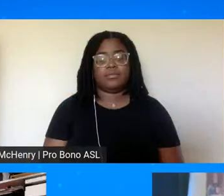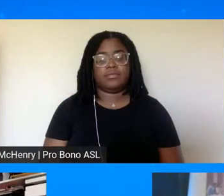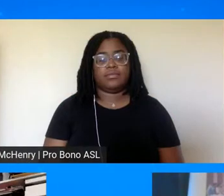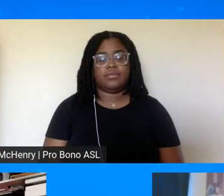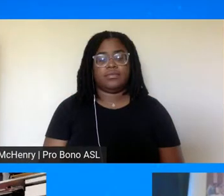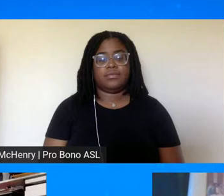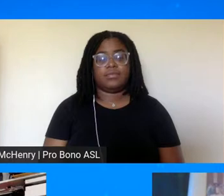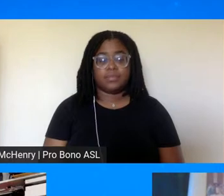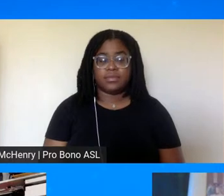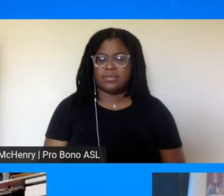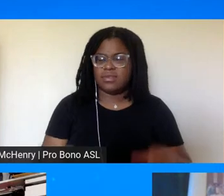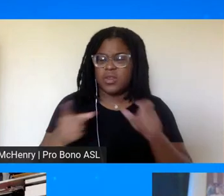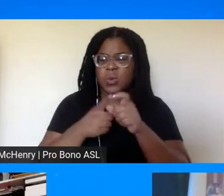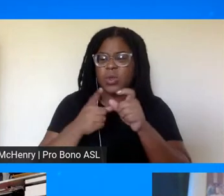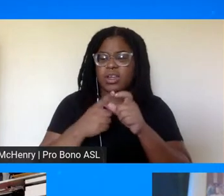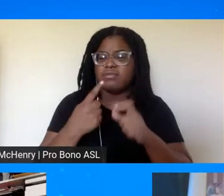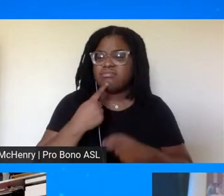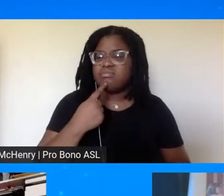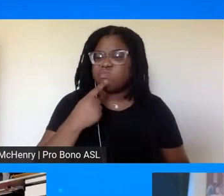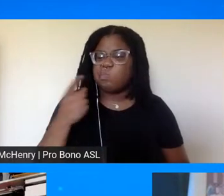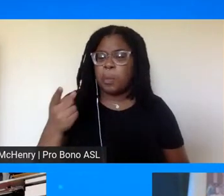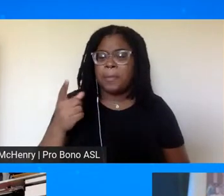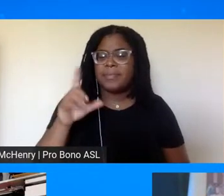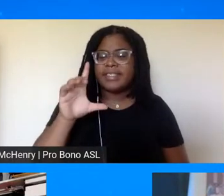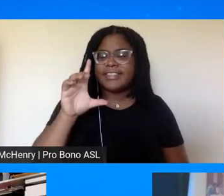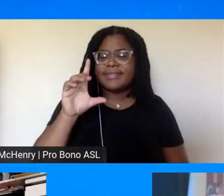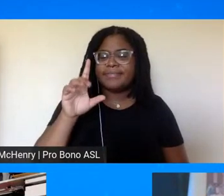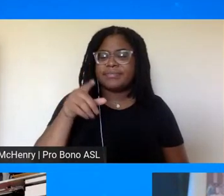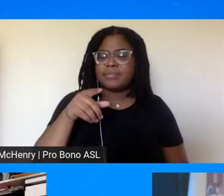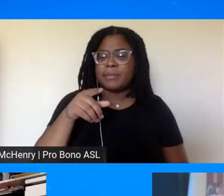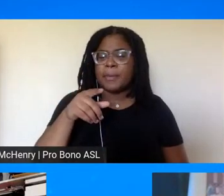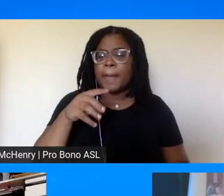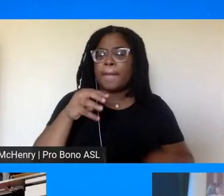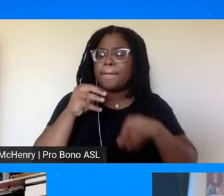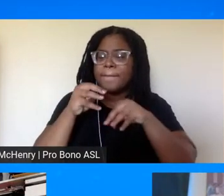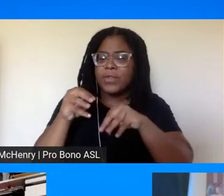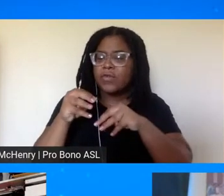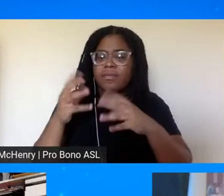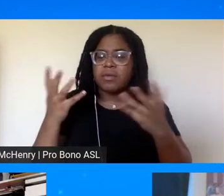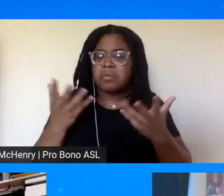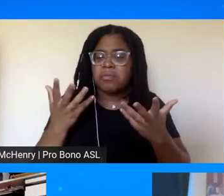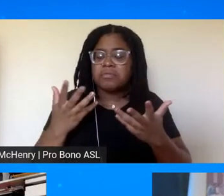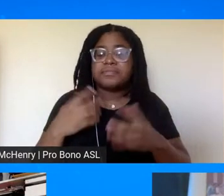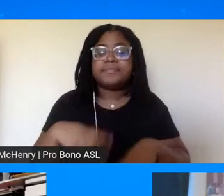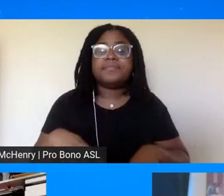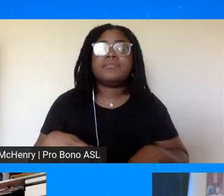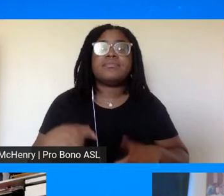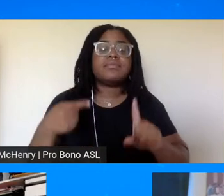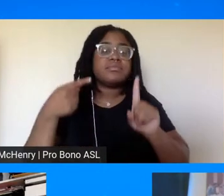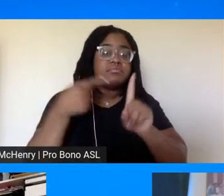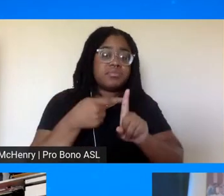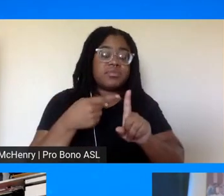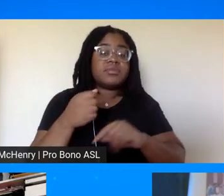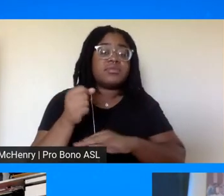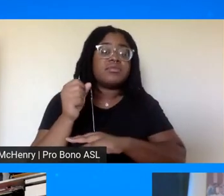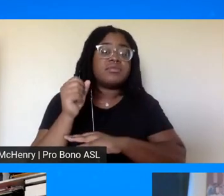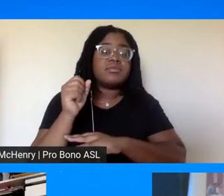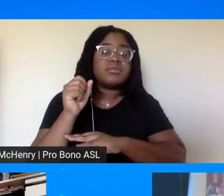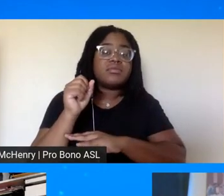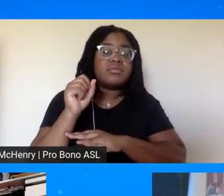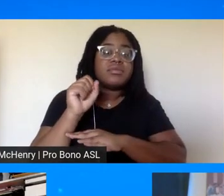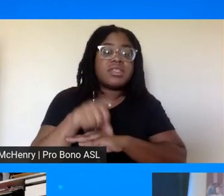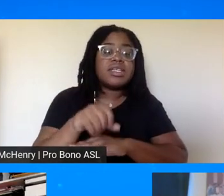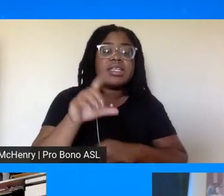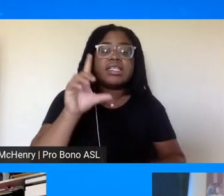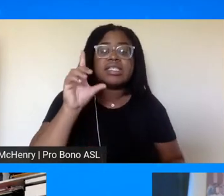de facto and de jure yeah what the movement accomplished was the overcoming of de jure de